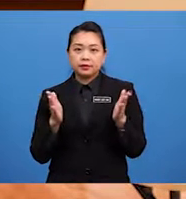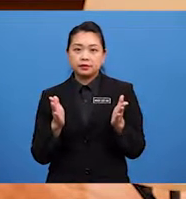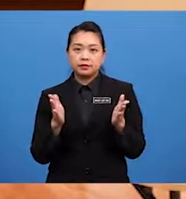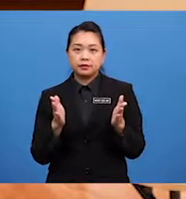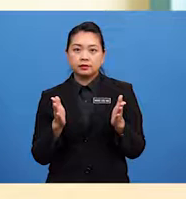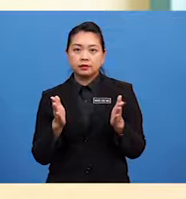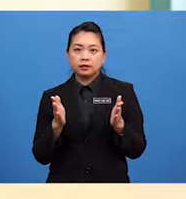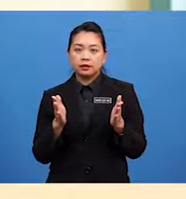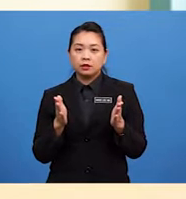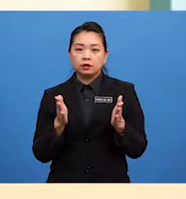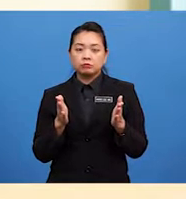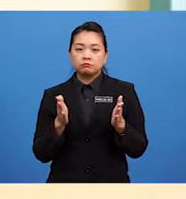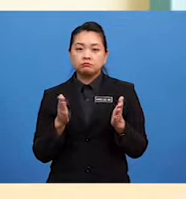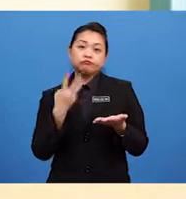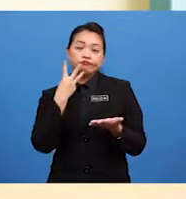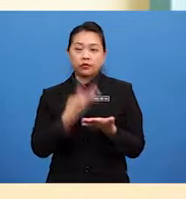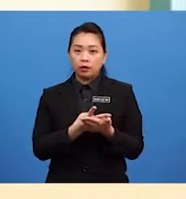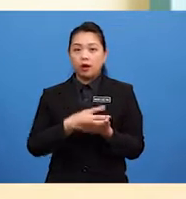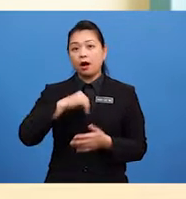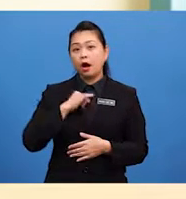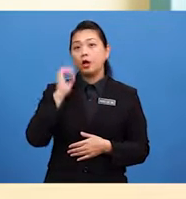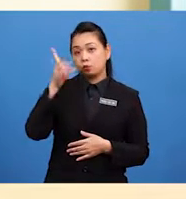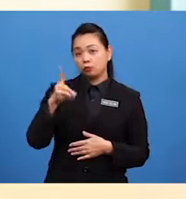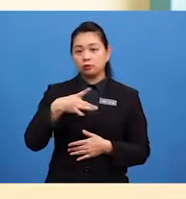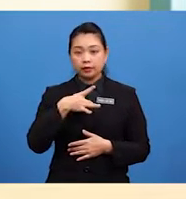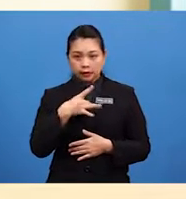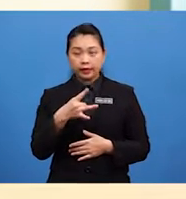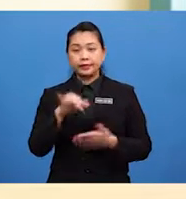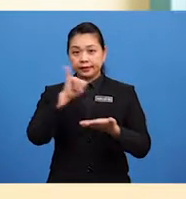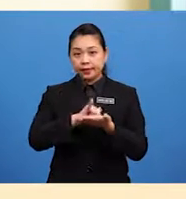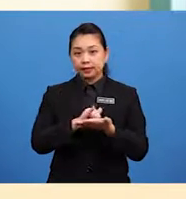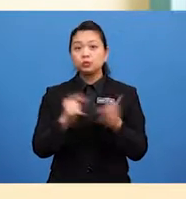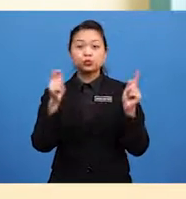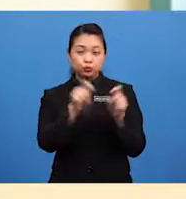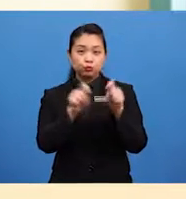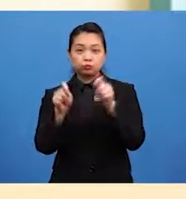Well, I would like that too, wouldn't you?